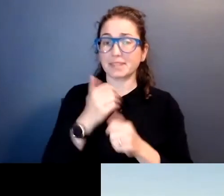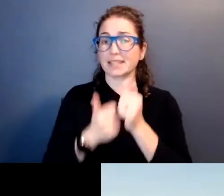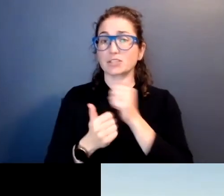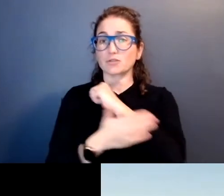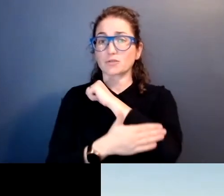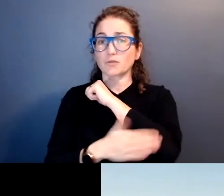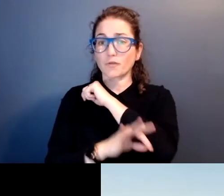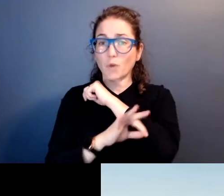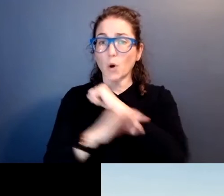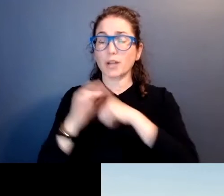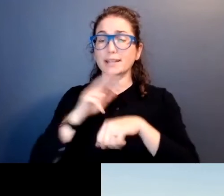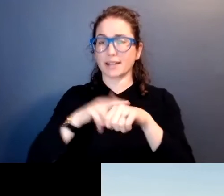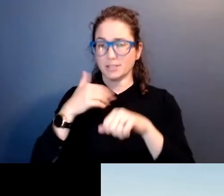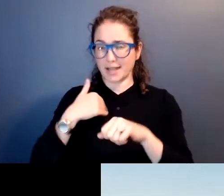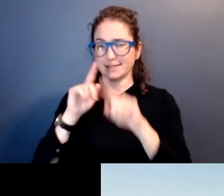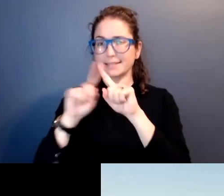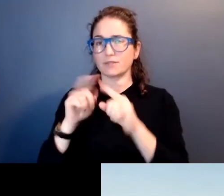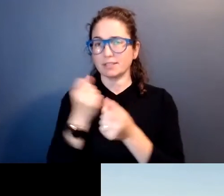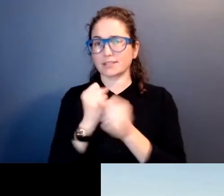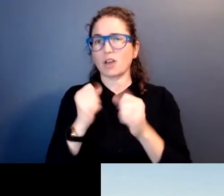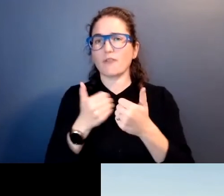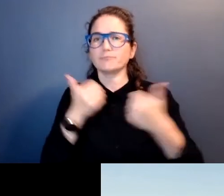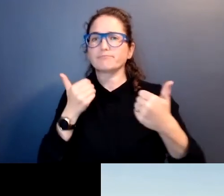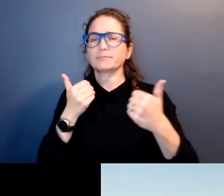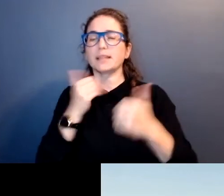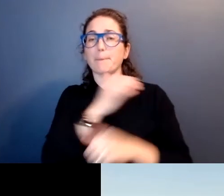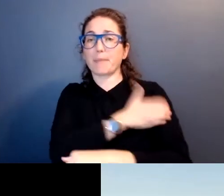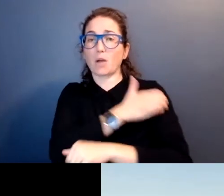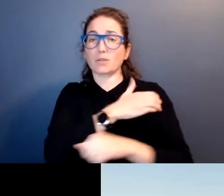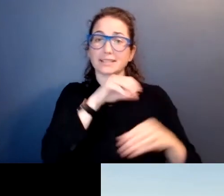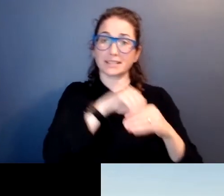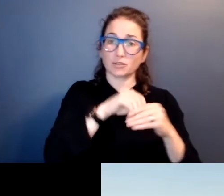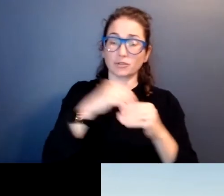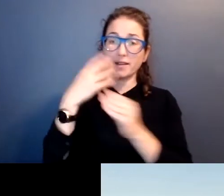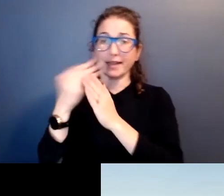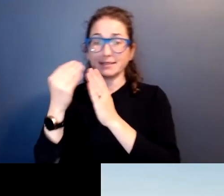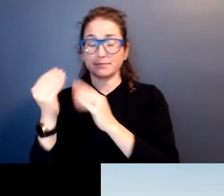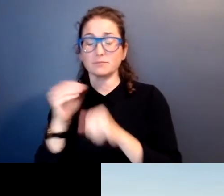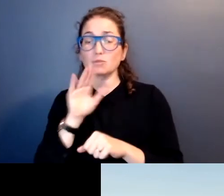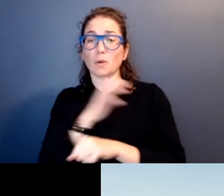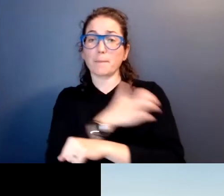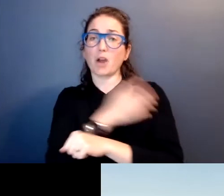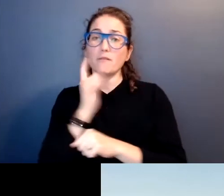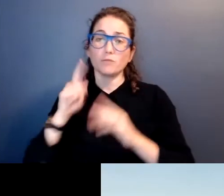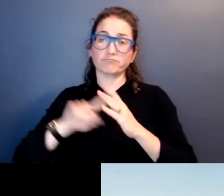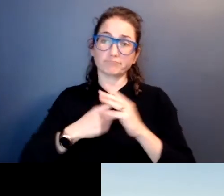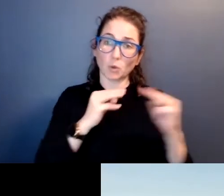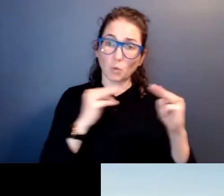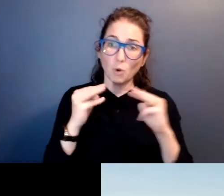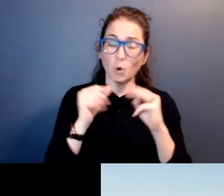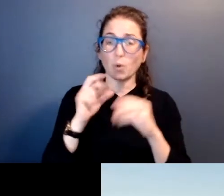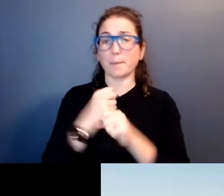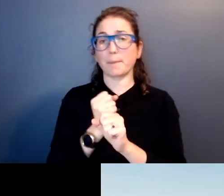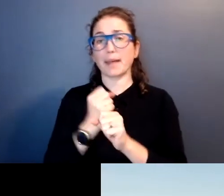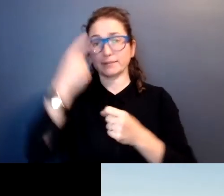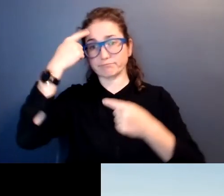has sovereign powers, external and internal sovereign powers, your powers to wage war, your powers to make treaties,